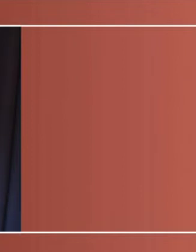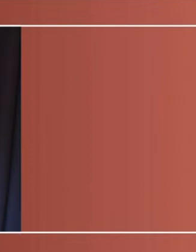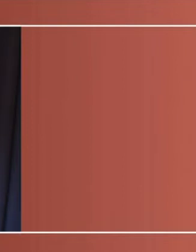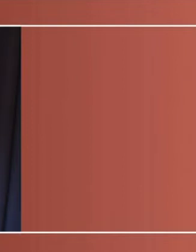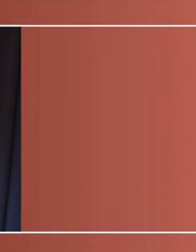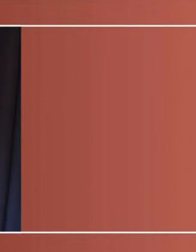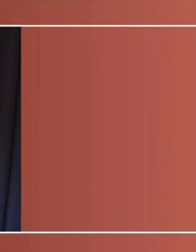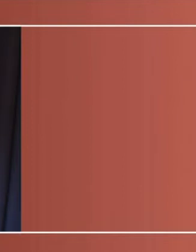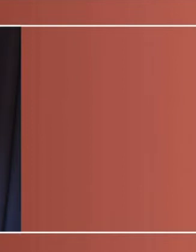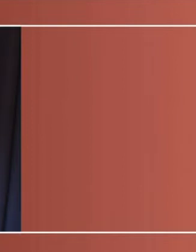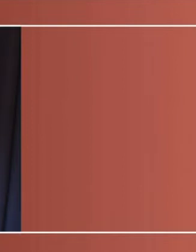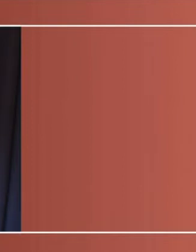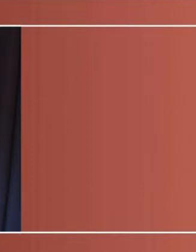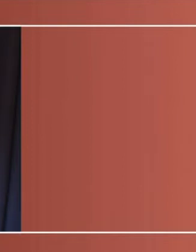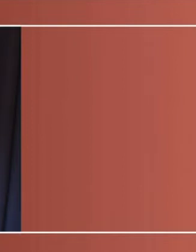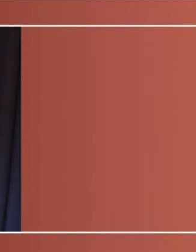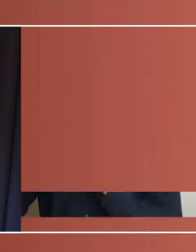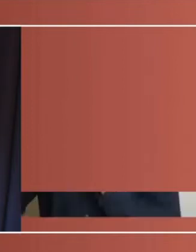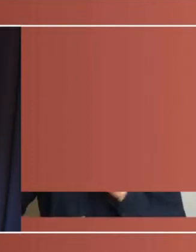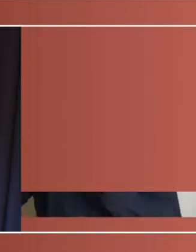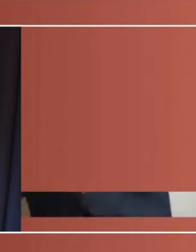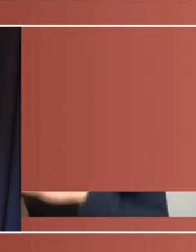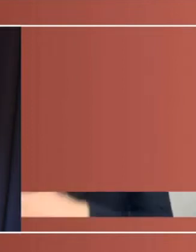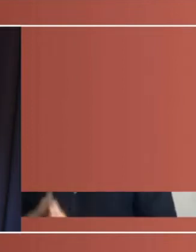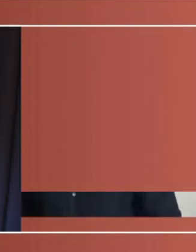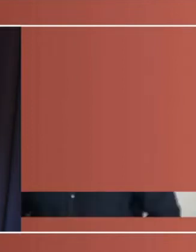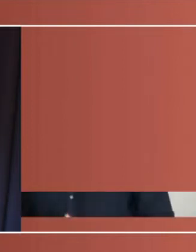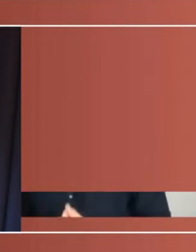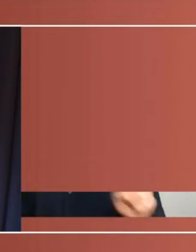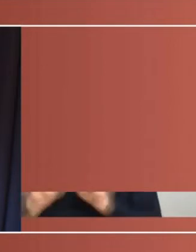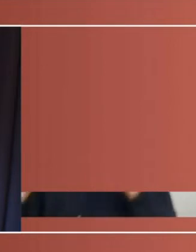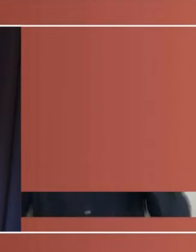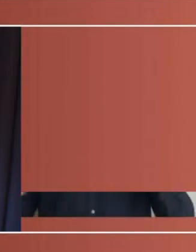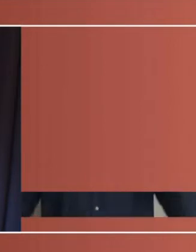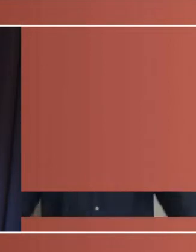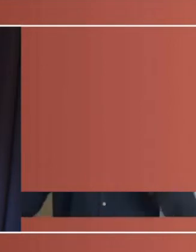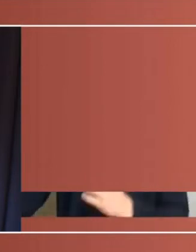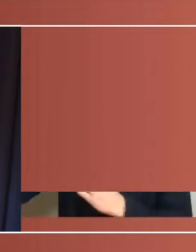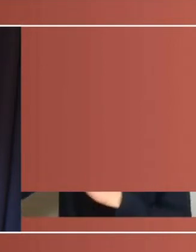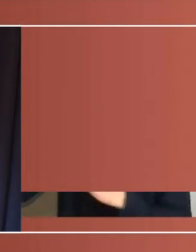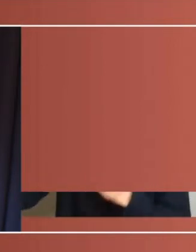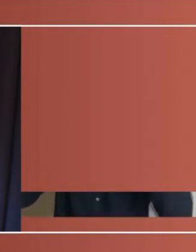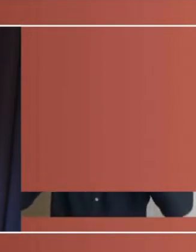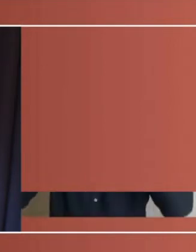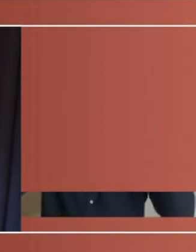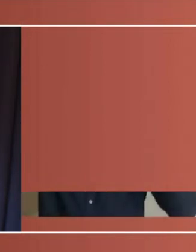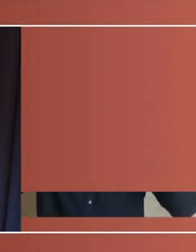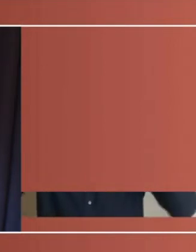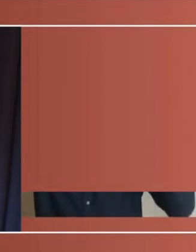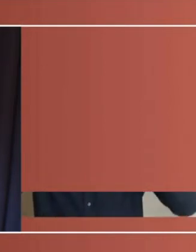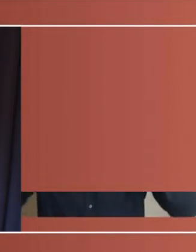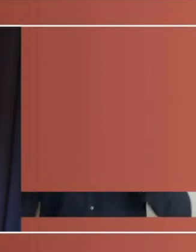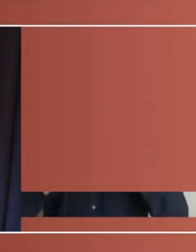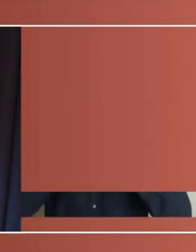But there's more. The Senate also serves as an important ideas bank, developing and advocating policies that will,